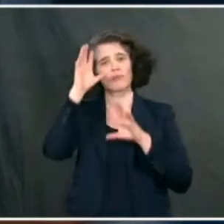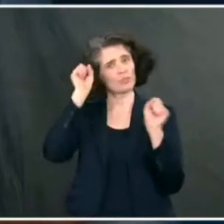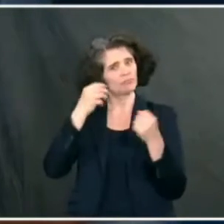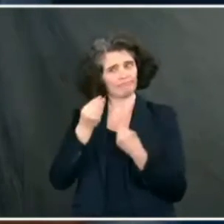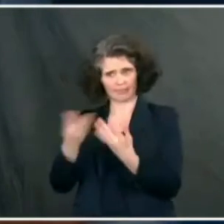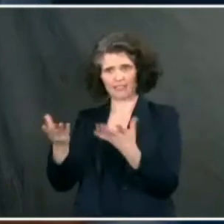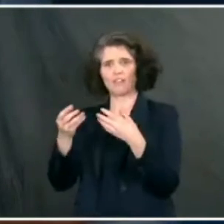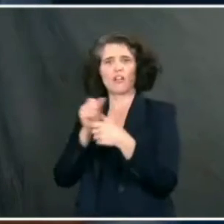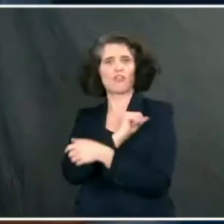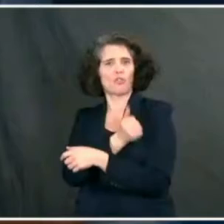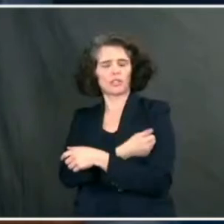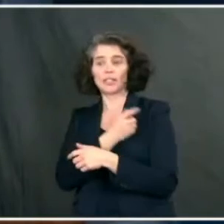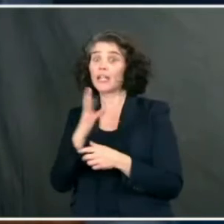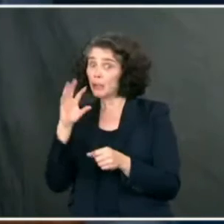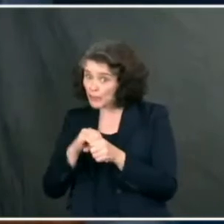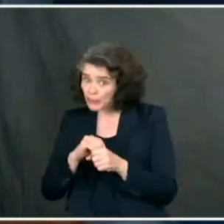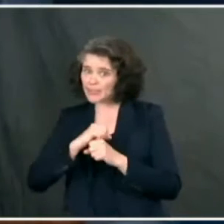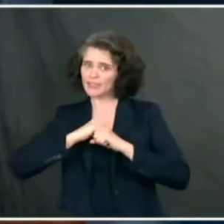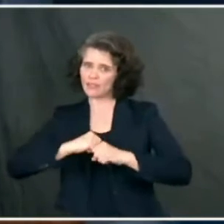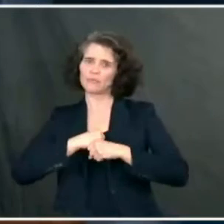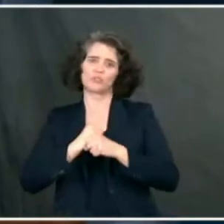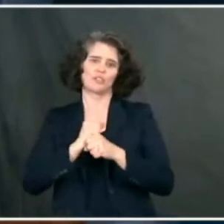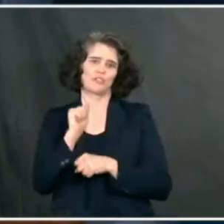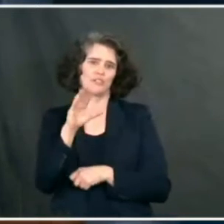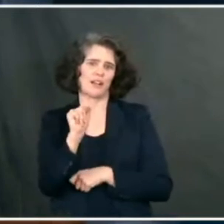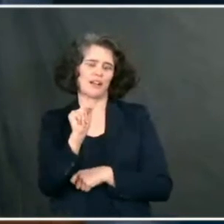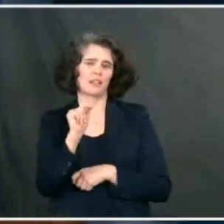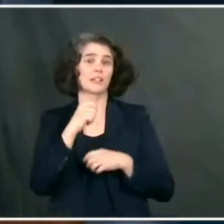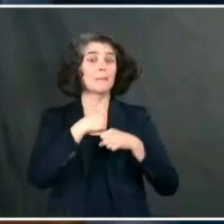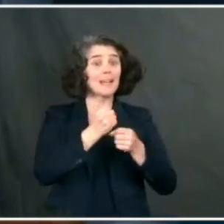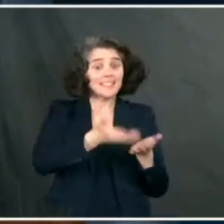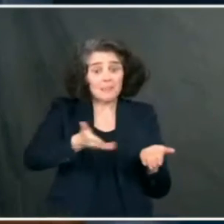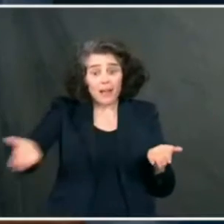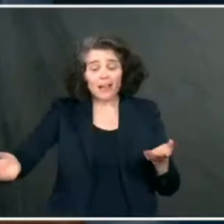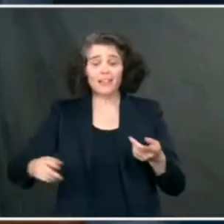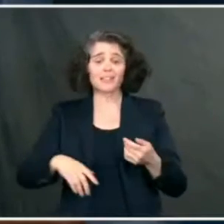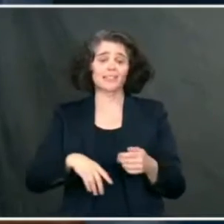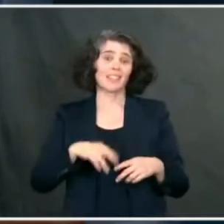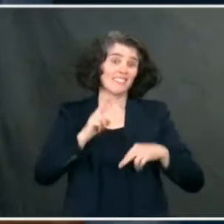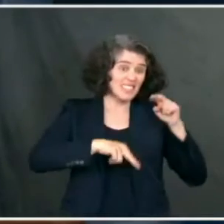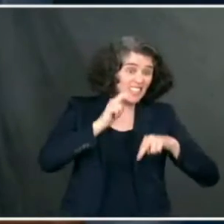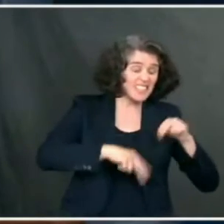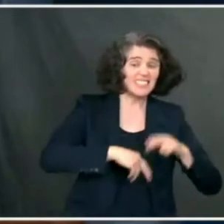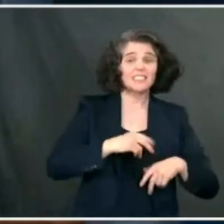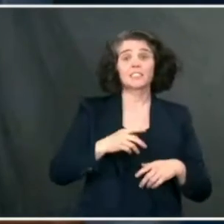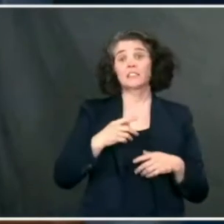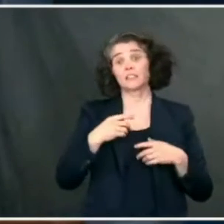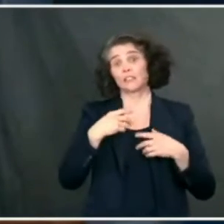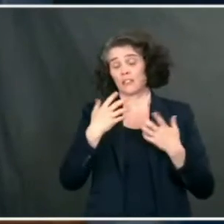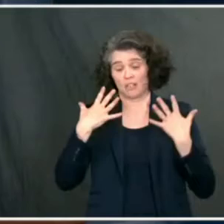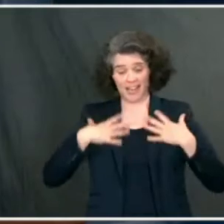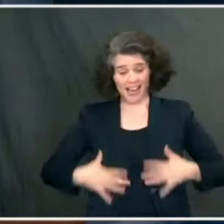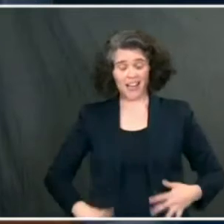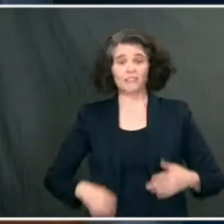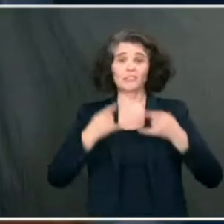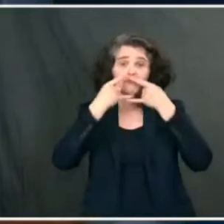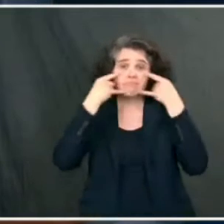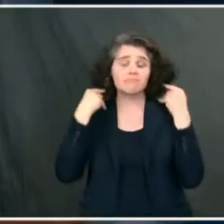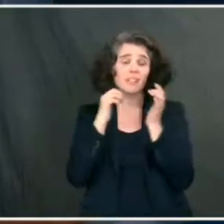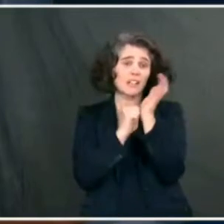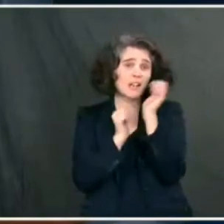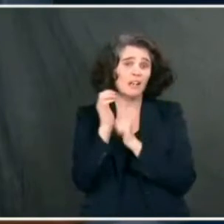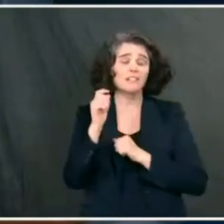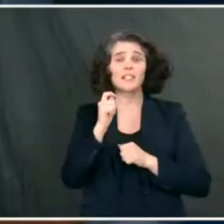Act, to accelerate manufacturing and delivering of supplies such as N95 masks, gowns, gloves, PCR